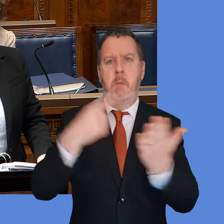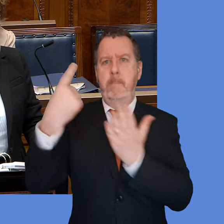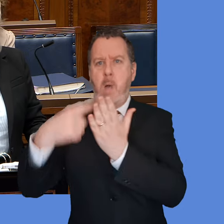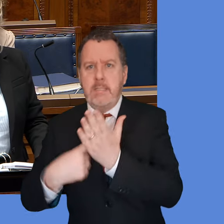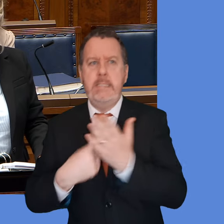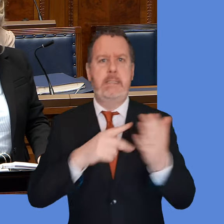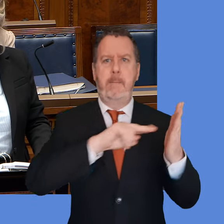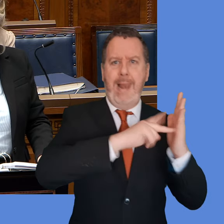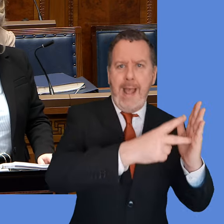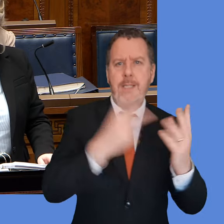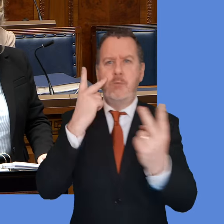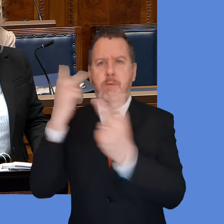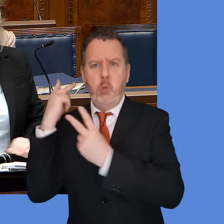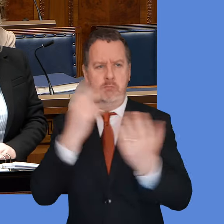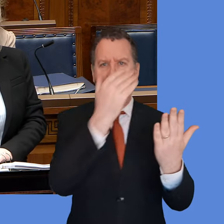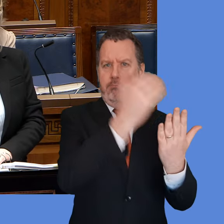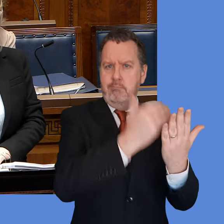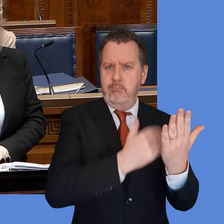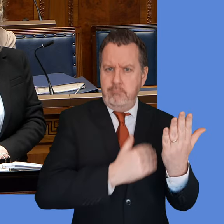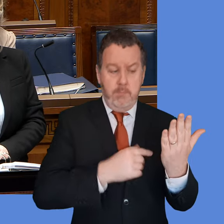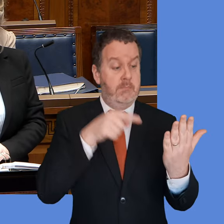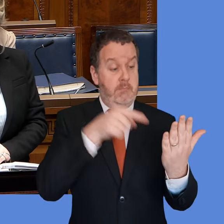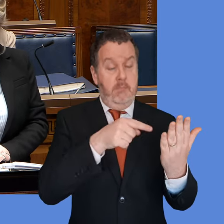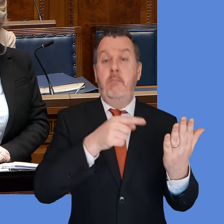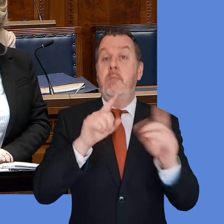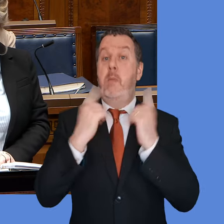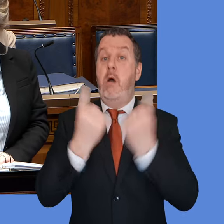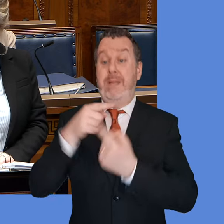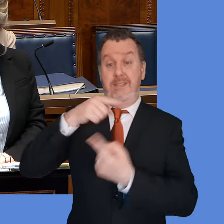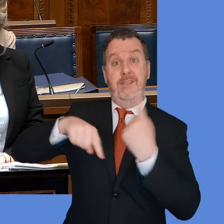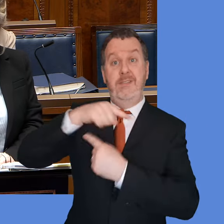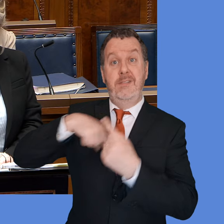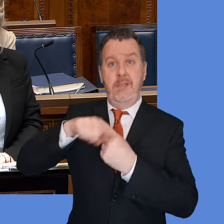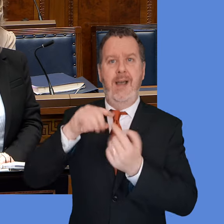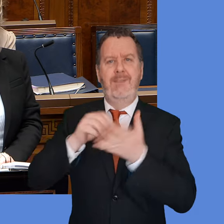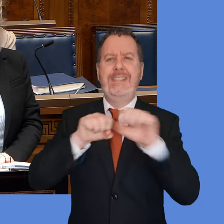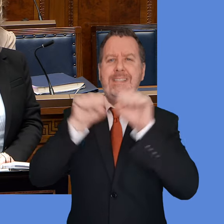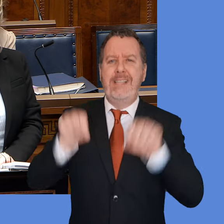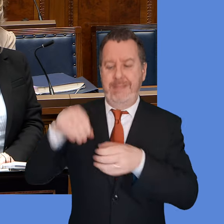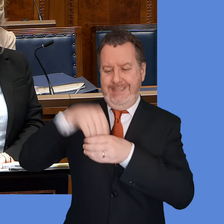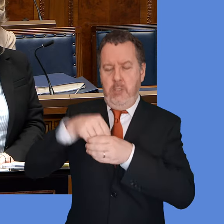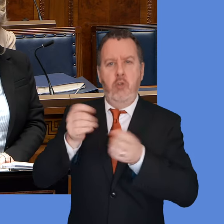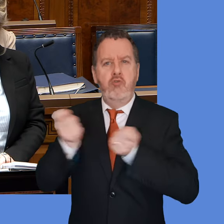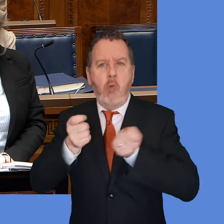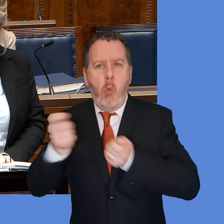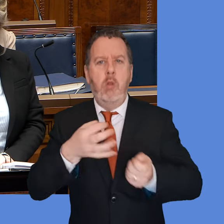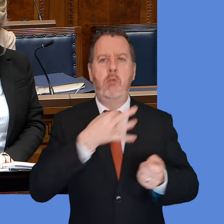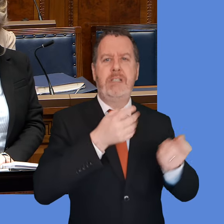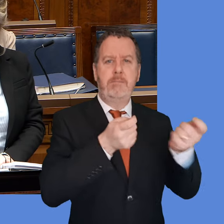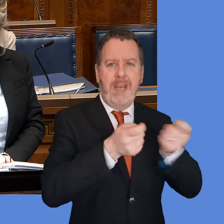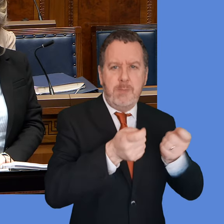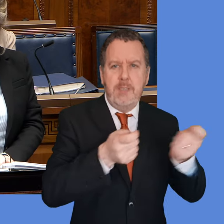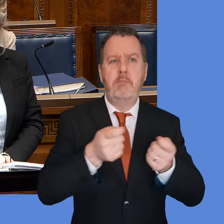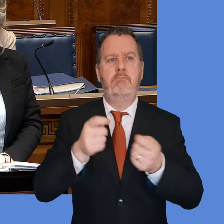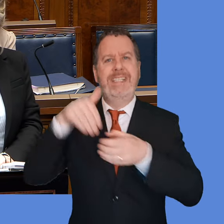It describes the department's systems of internal control and risk management along with TEO's internal and external audit